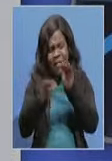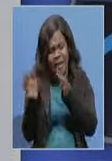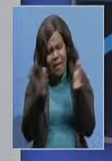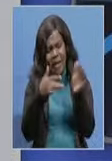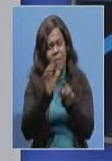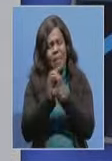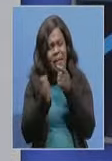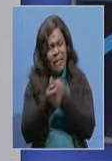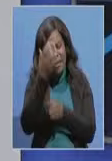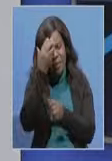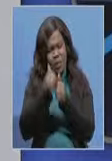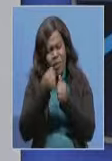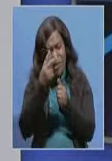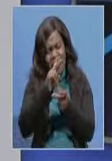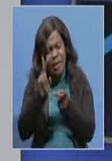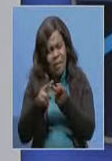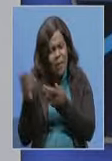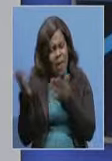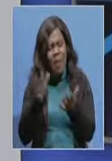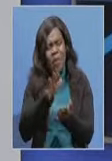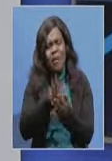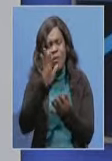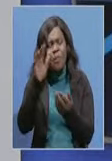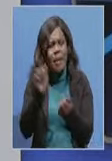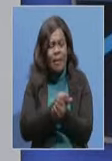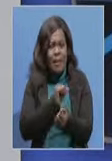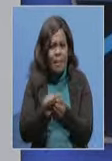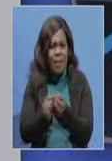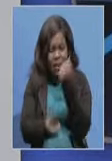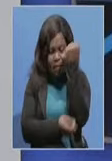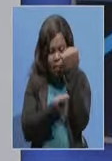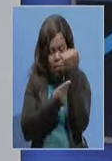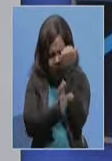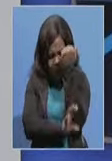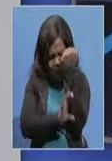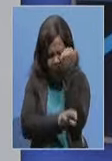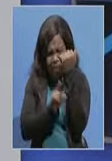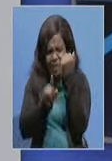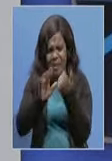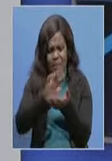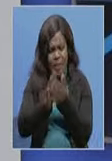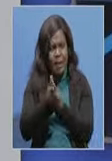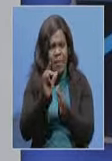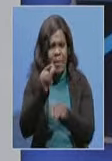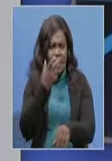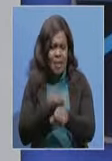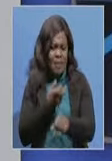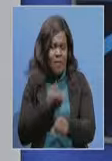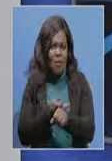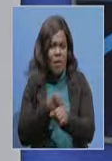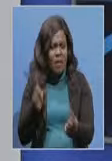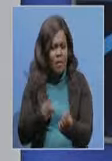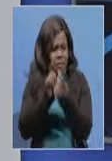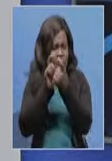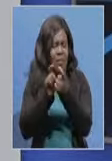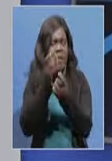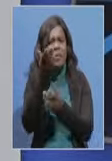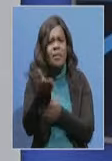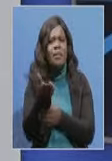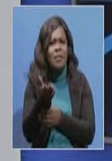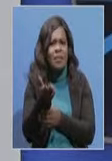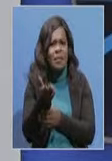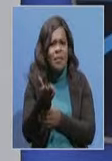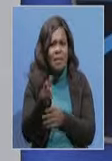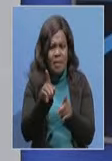Like it's causing so much damage and for a developing country it becomes a little bit difficult to counter some of those. Even though